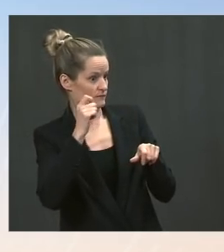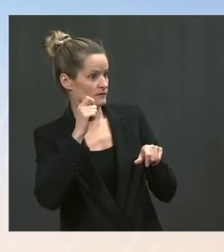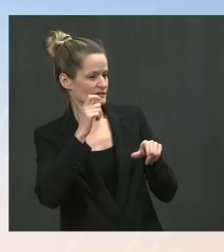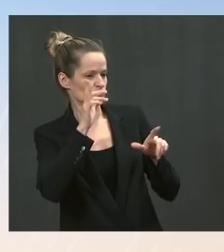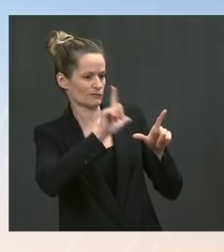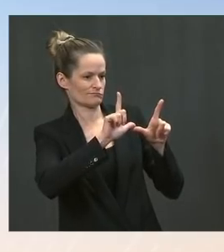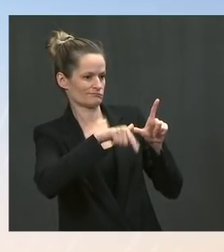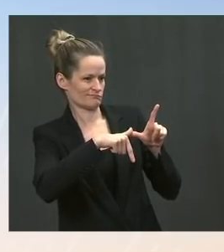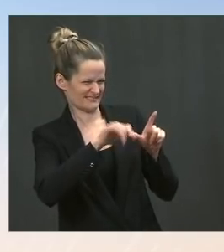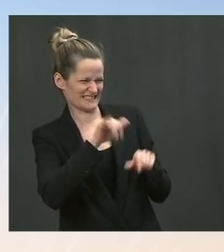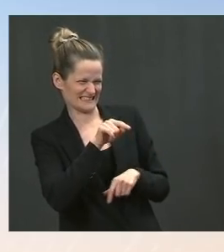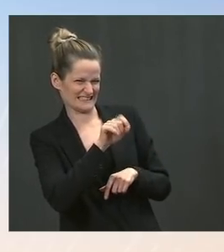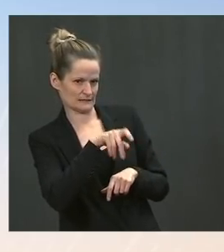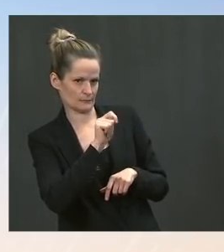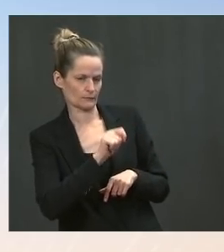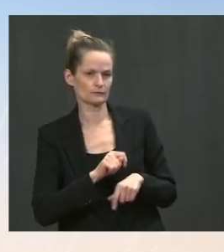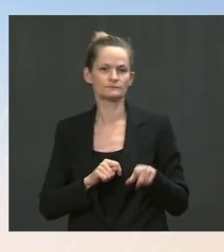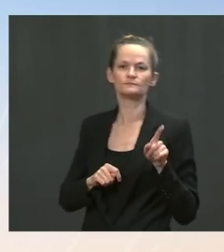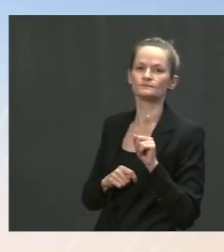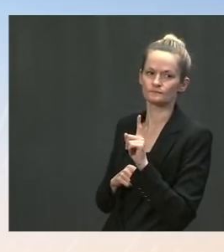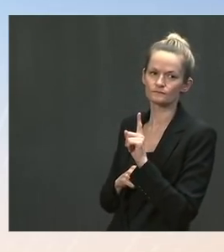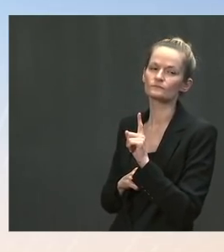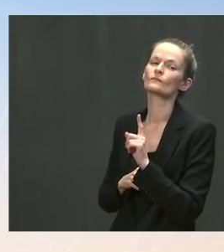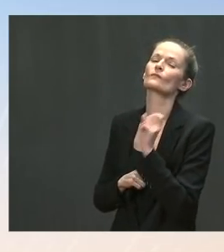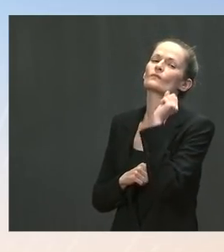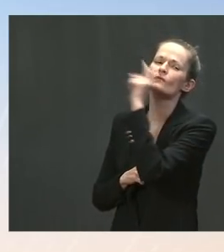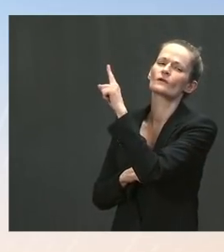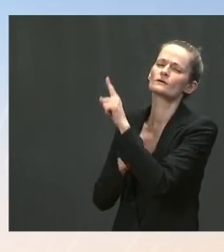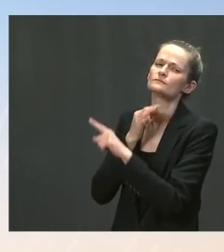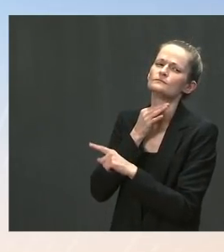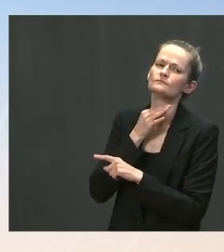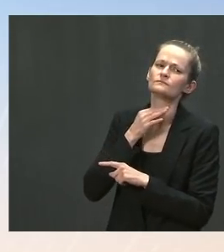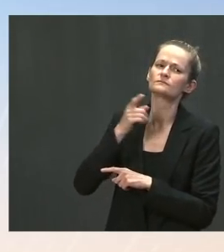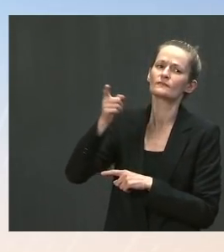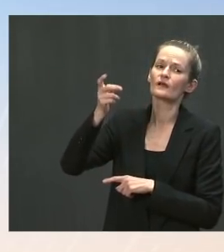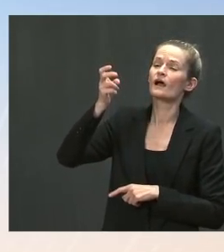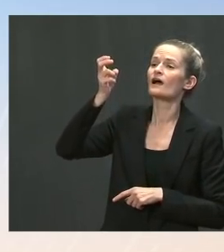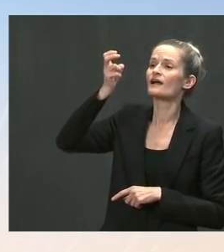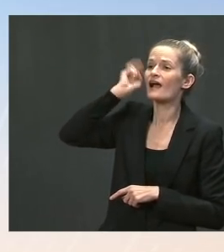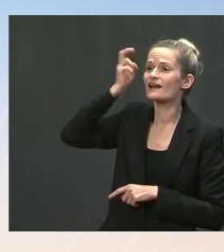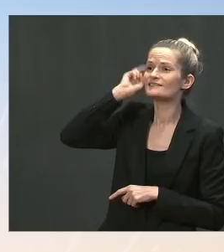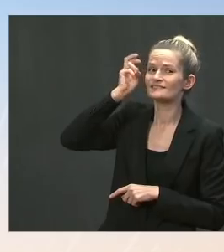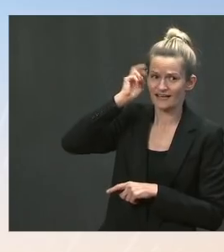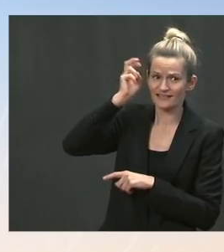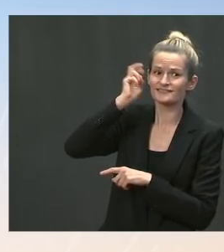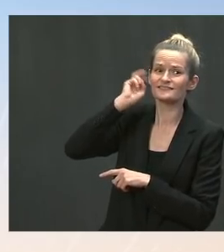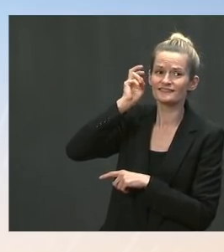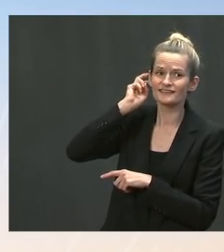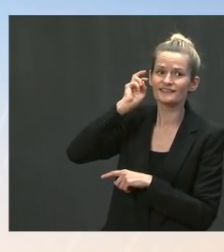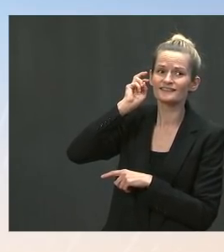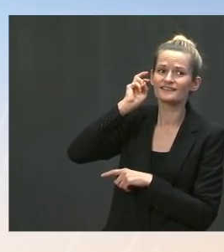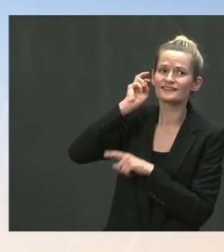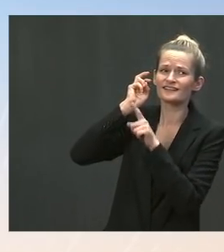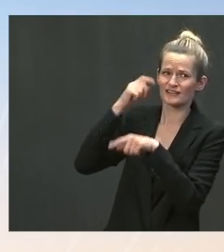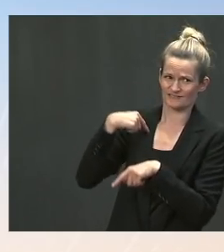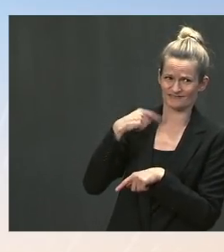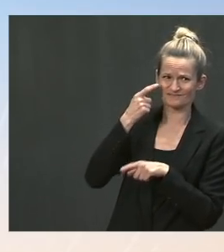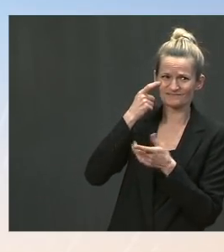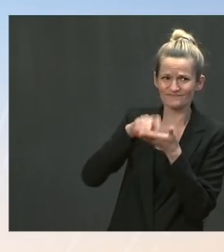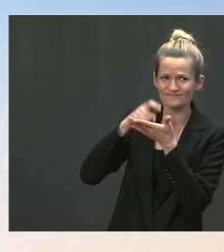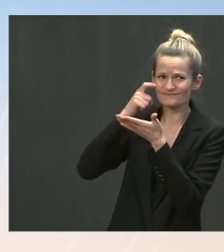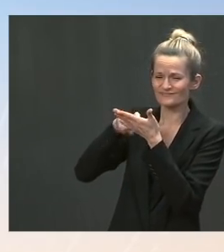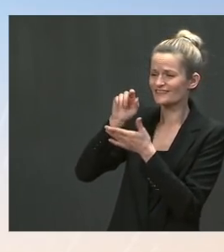surrounding a number of cities. They've taken control of a provincial capital. They assassinated government